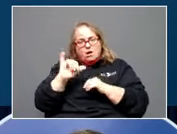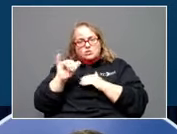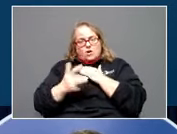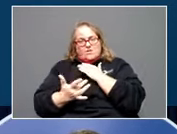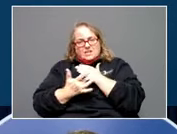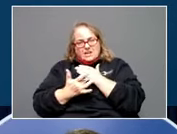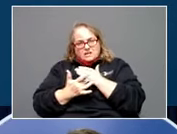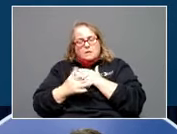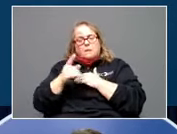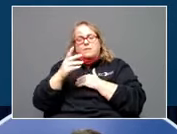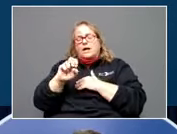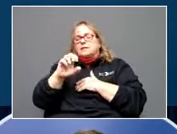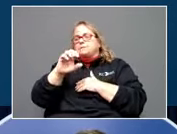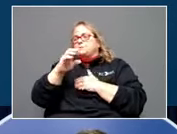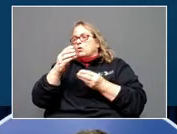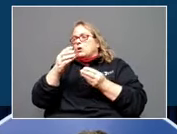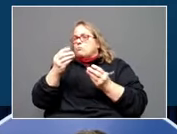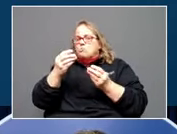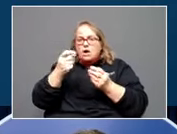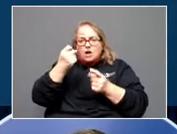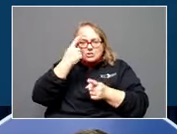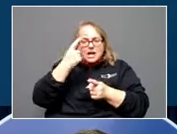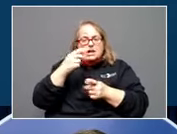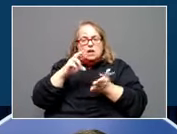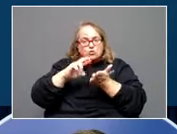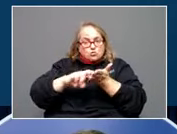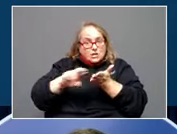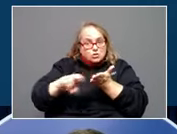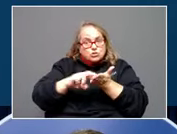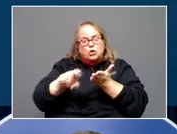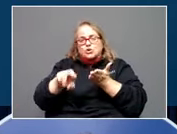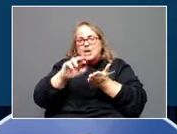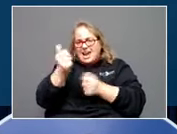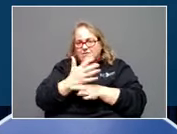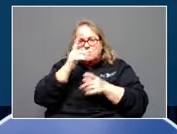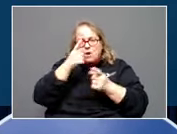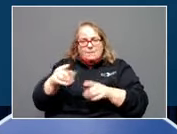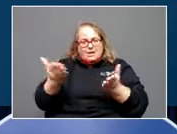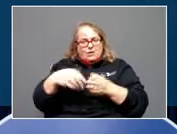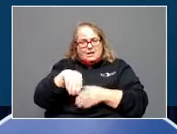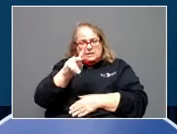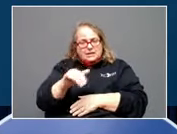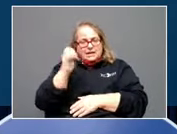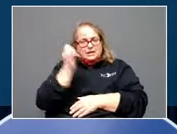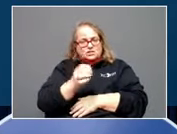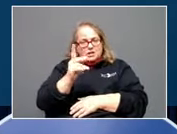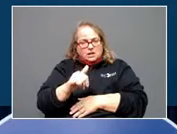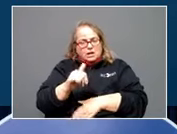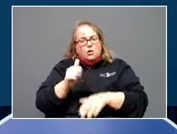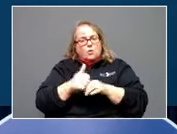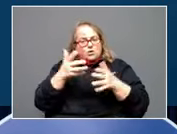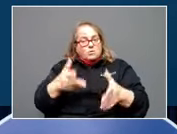the intellectual property, and the research is occurring right here in Kentucky and eastern Kentucky, along with the rest of the work.